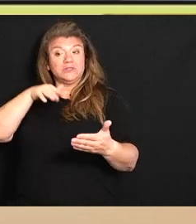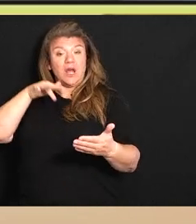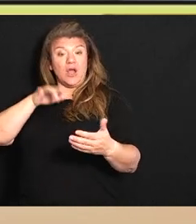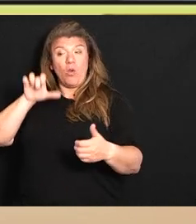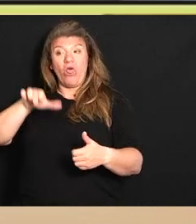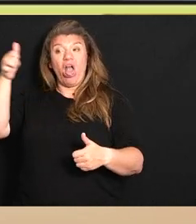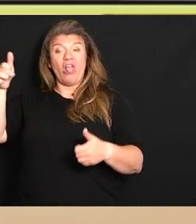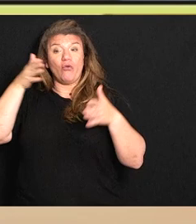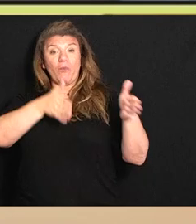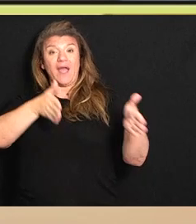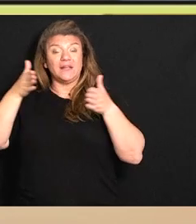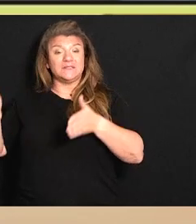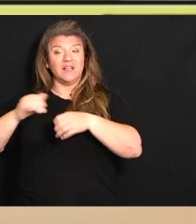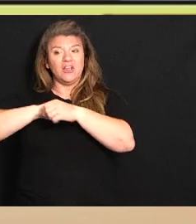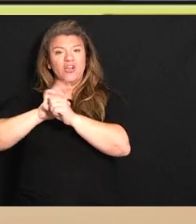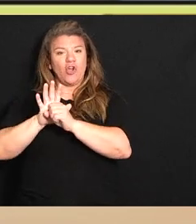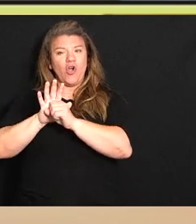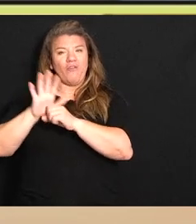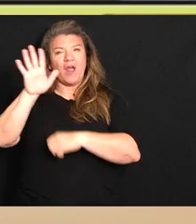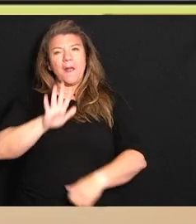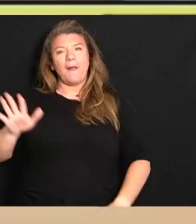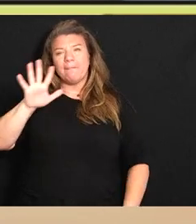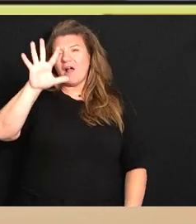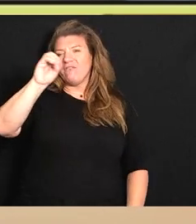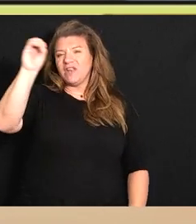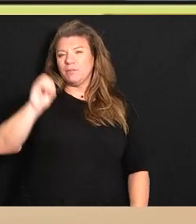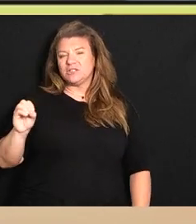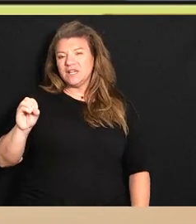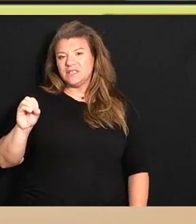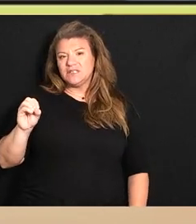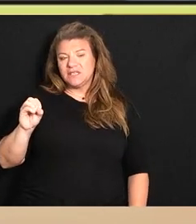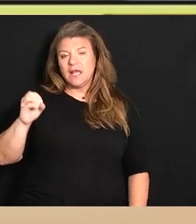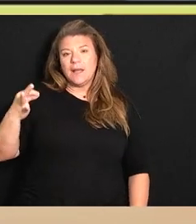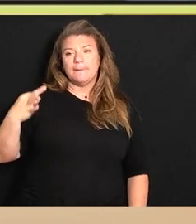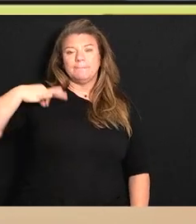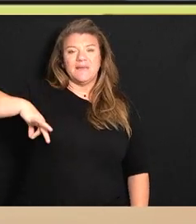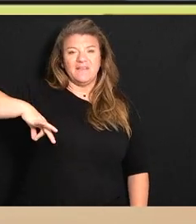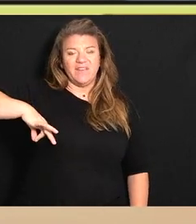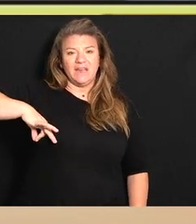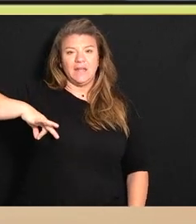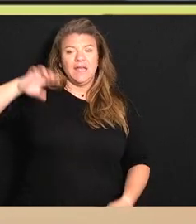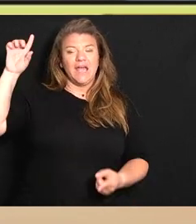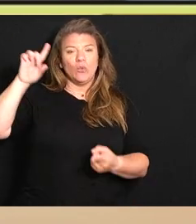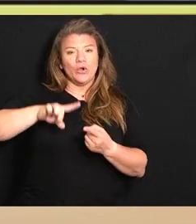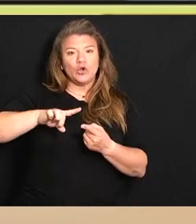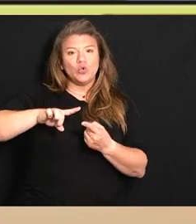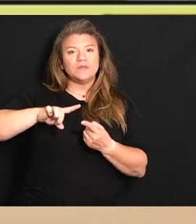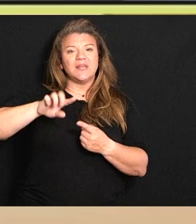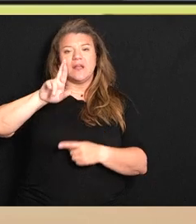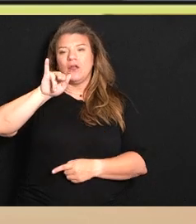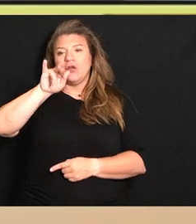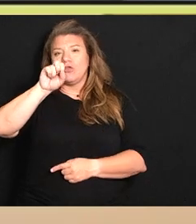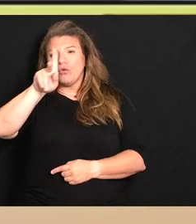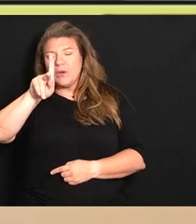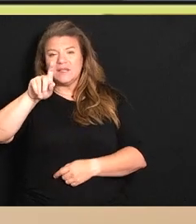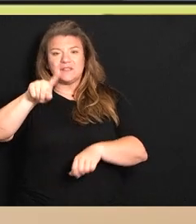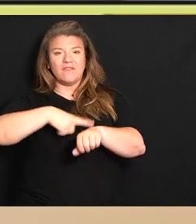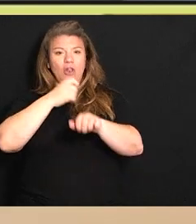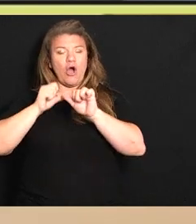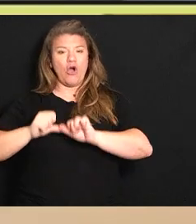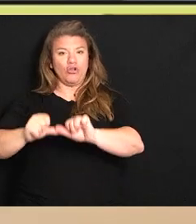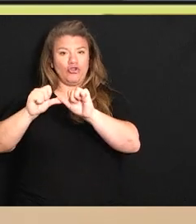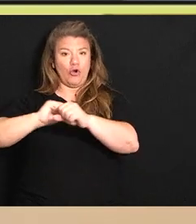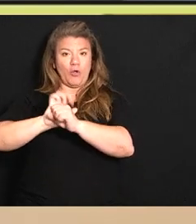forms of COVID had about a 50% benefit in reducing the risk of long term COVID